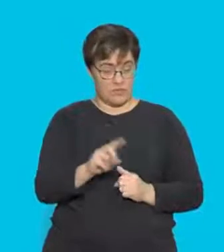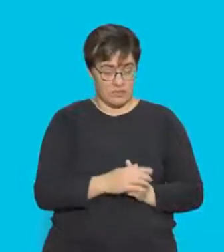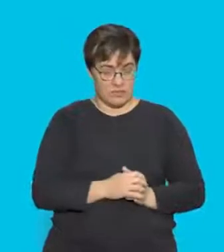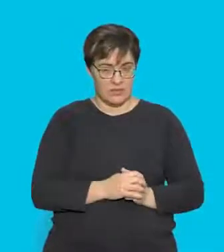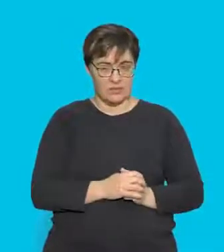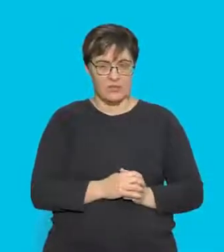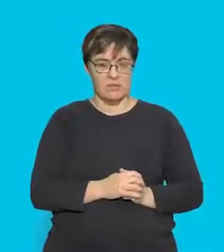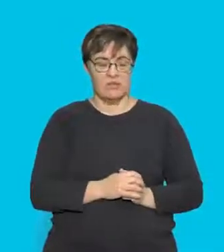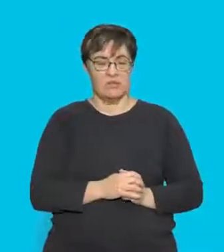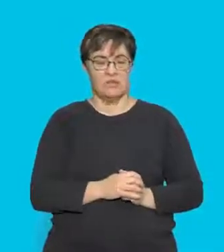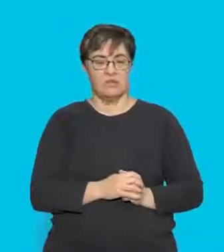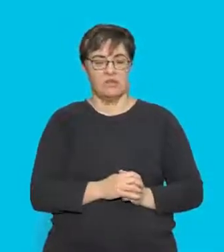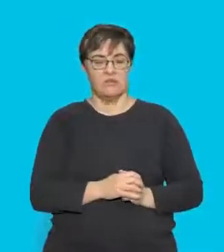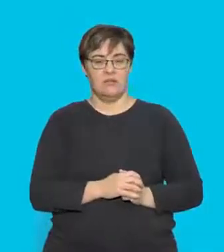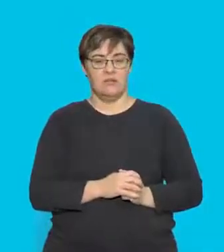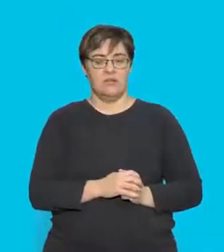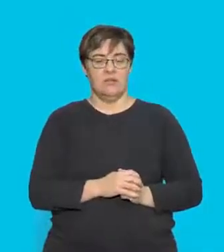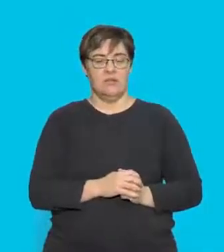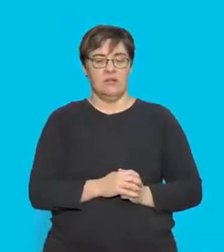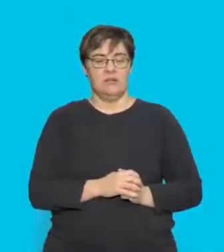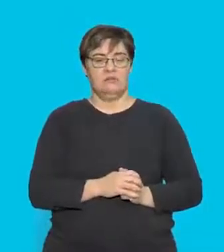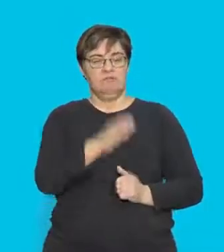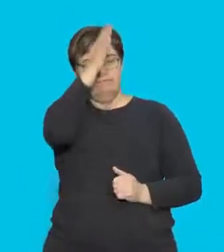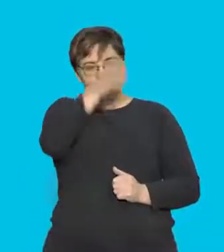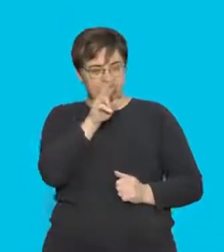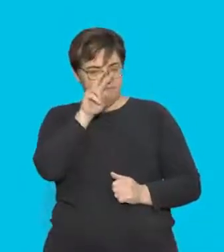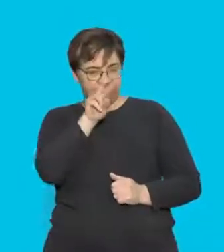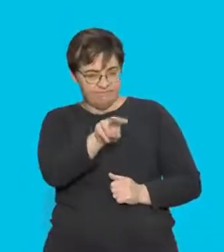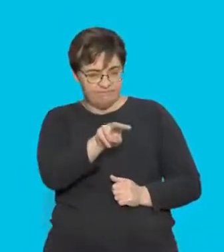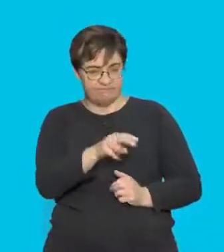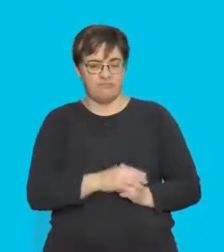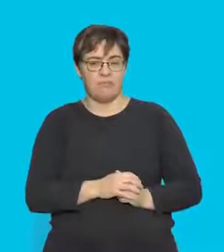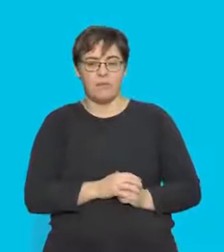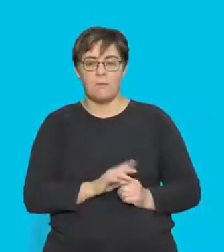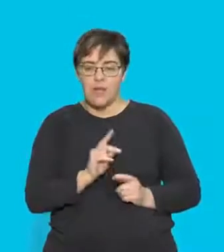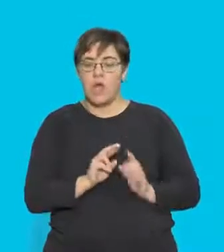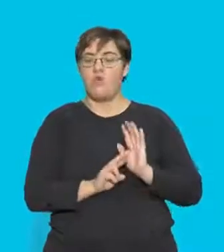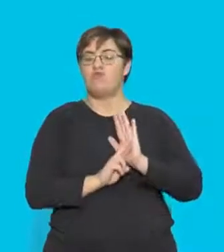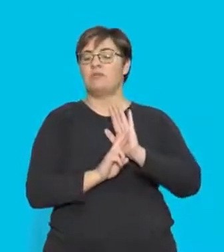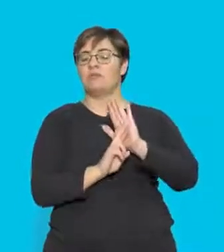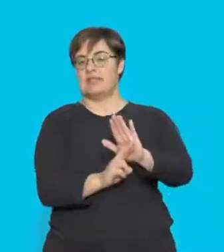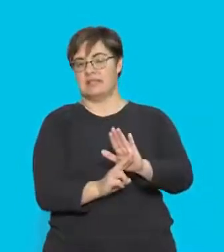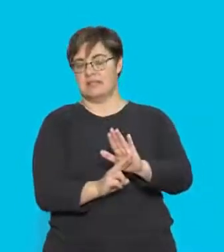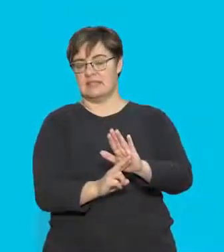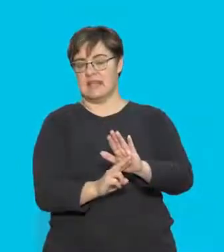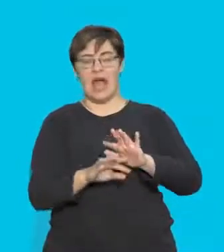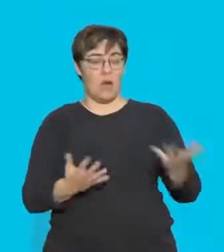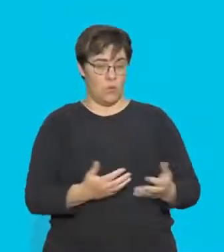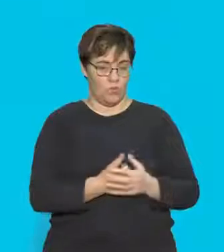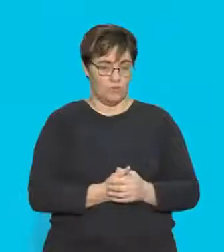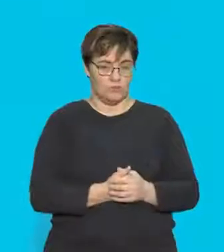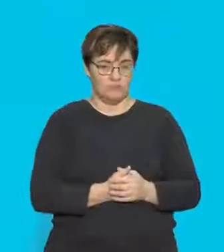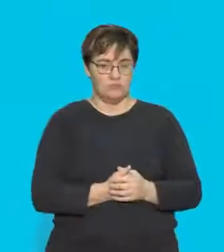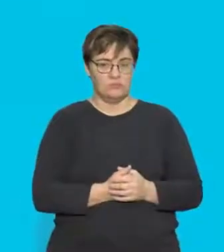this view, the longitudinal view, and recognize how we're going to represent the current around this.